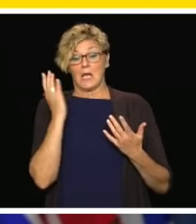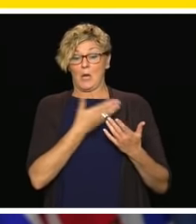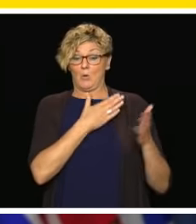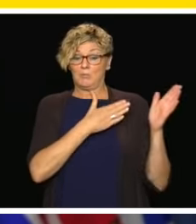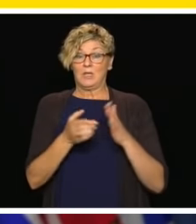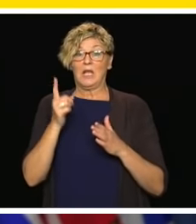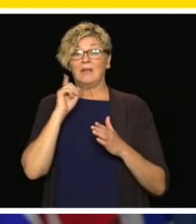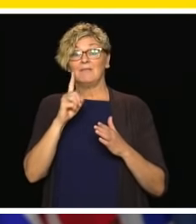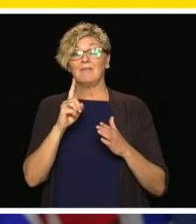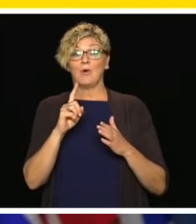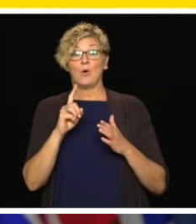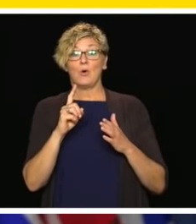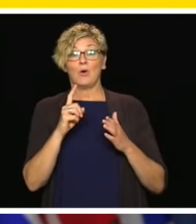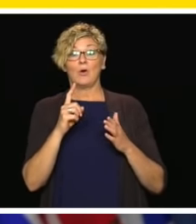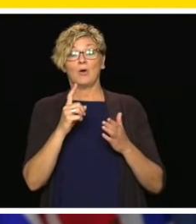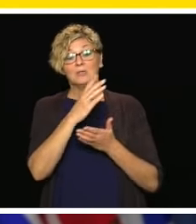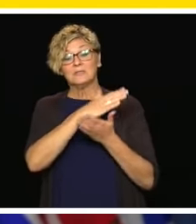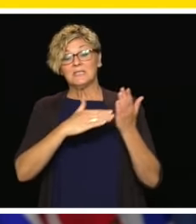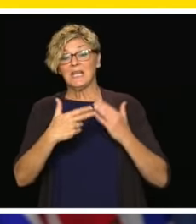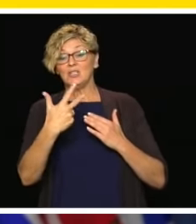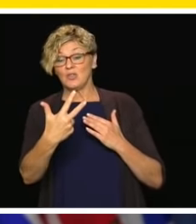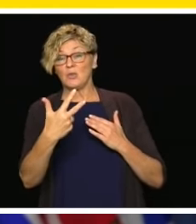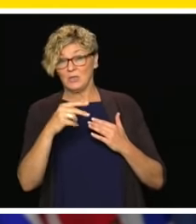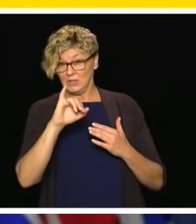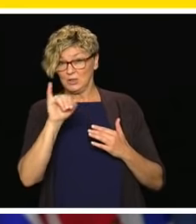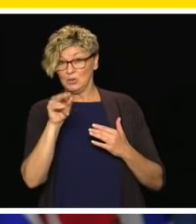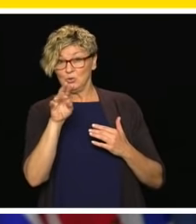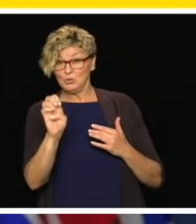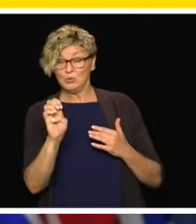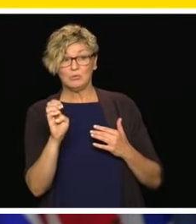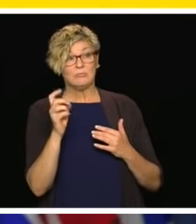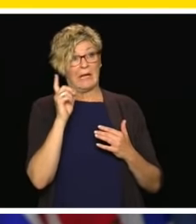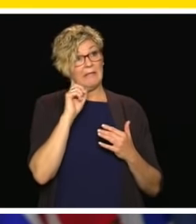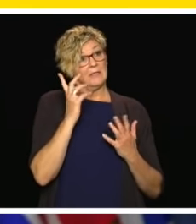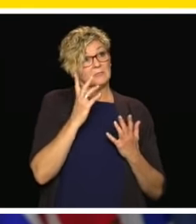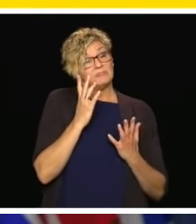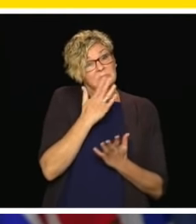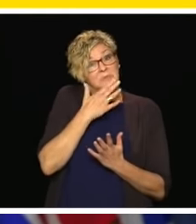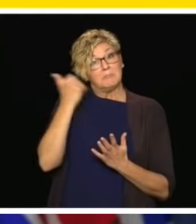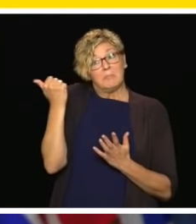as we complete the school year. Our next question is from Keith Baldry.